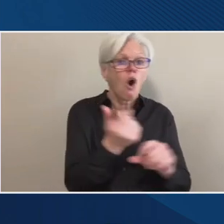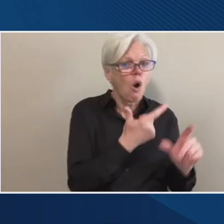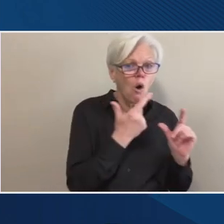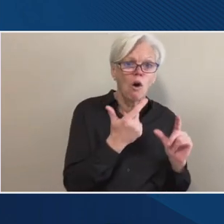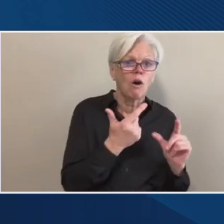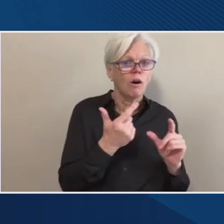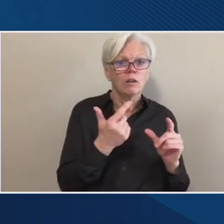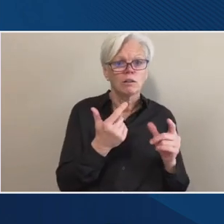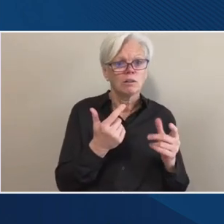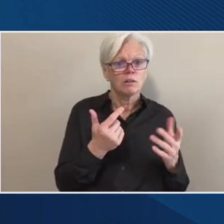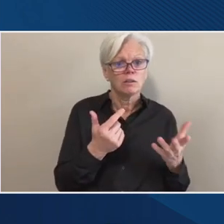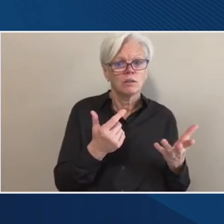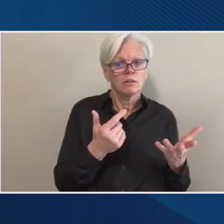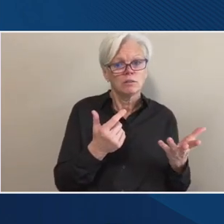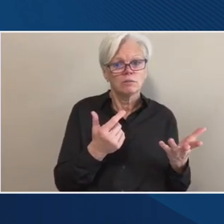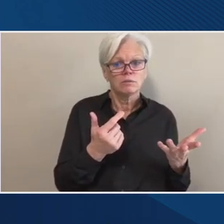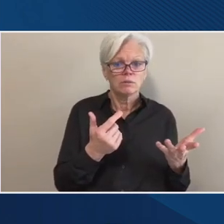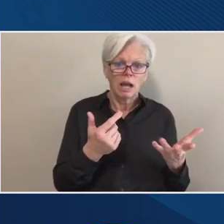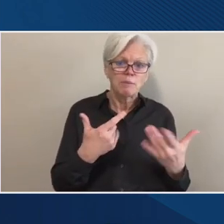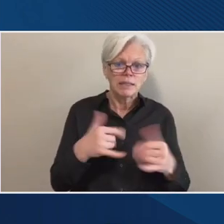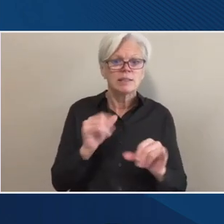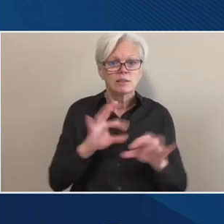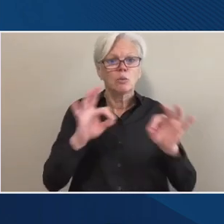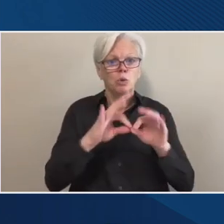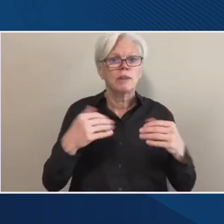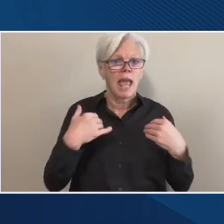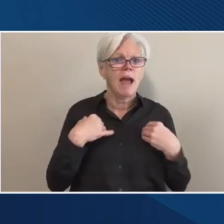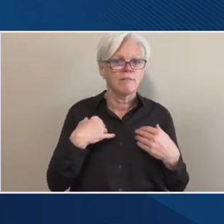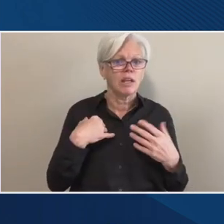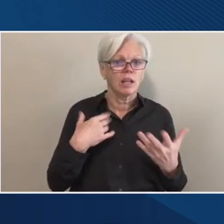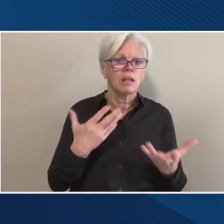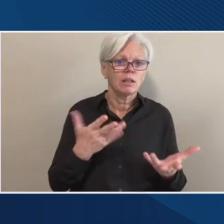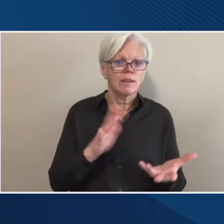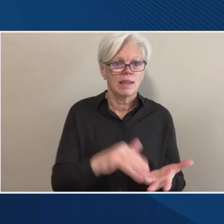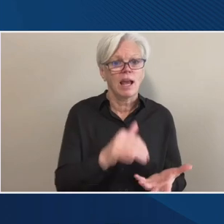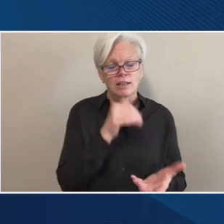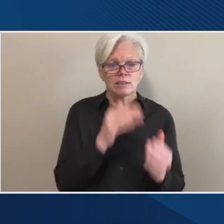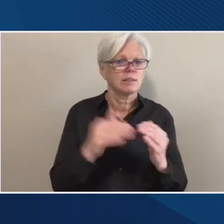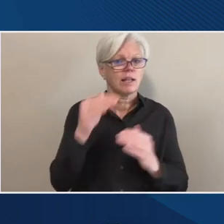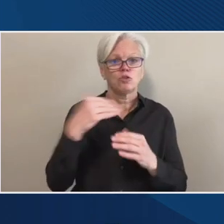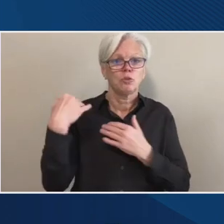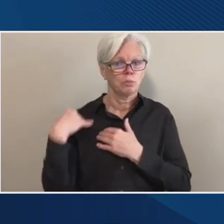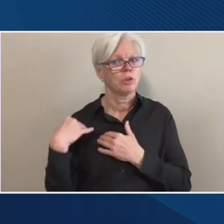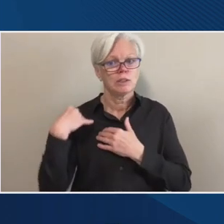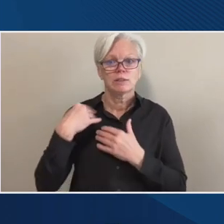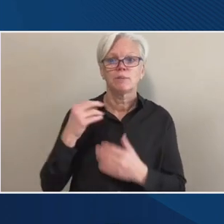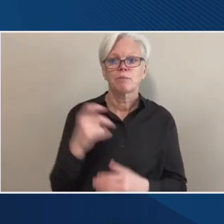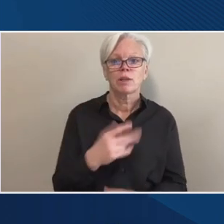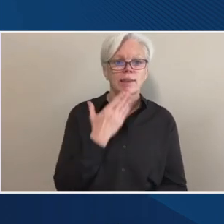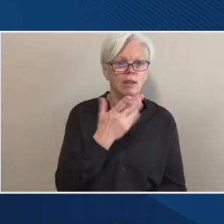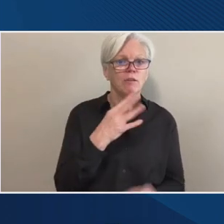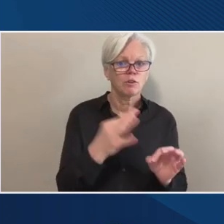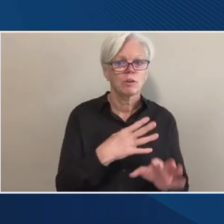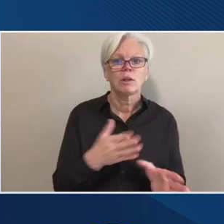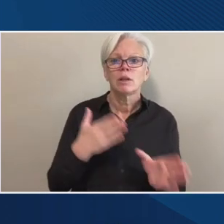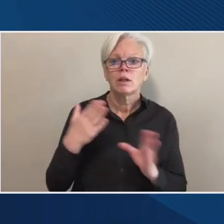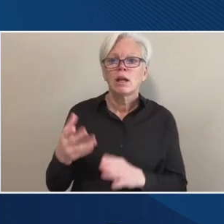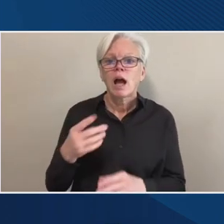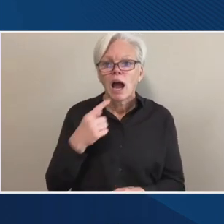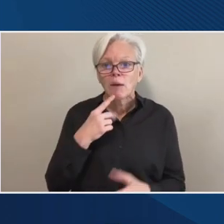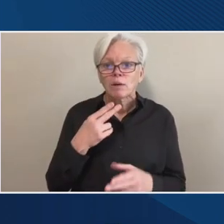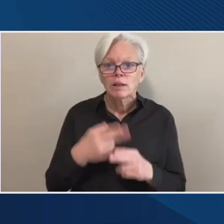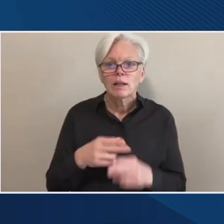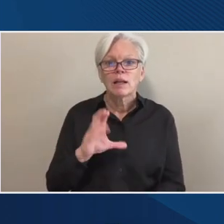it's not worth handing around. So thank you all for your feedback. All right. I do just want to note that Carolyn Fast is